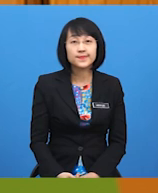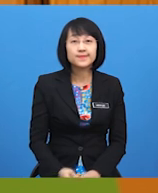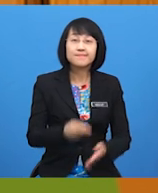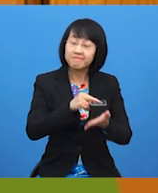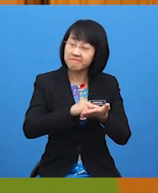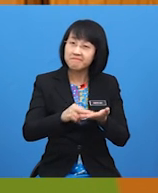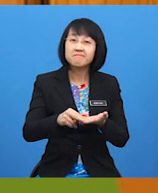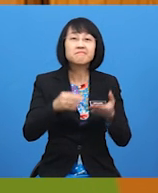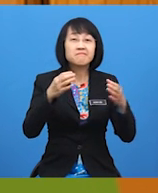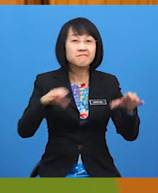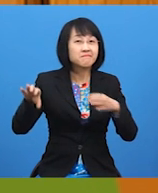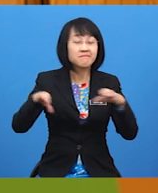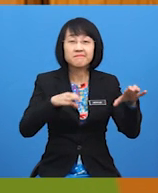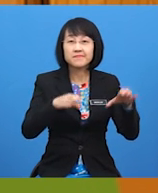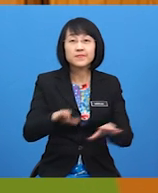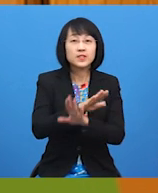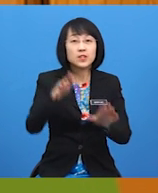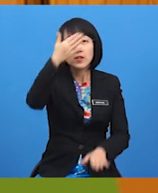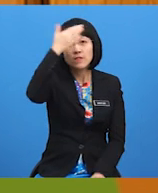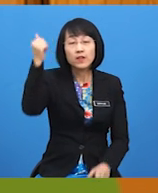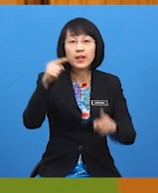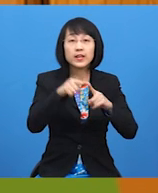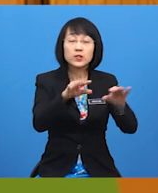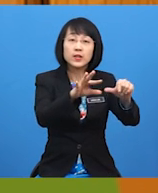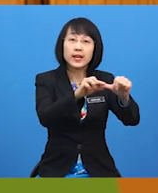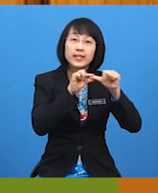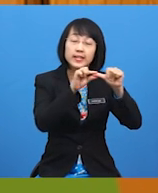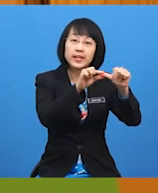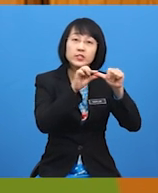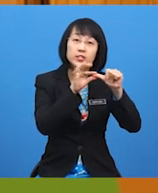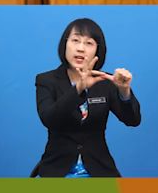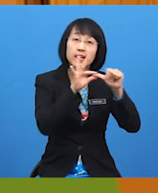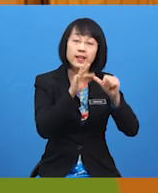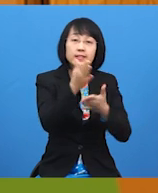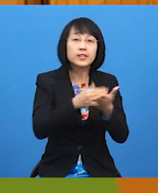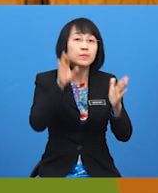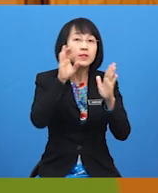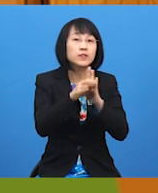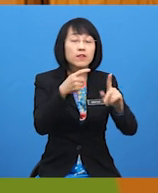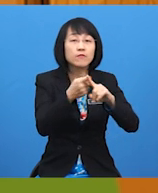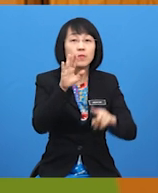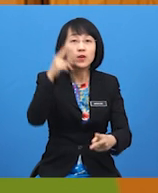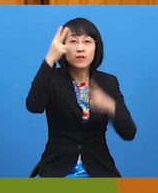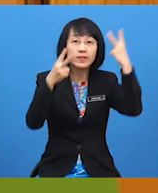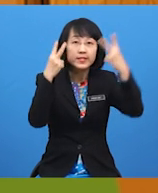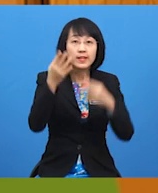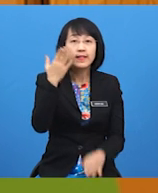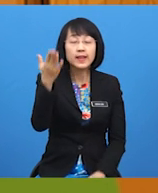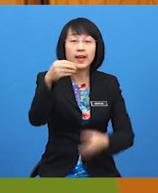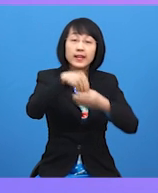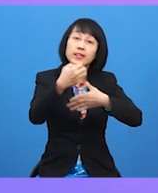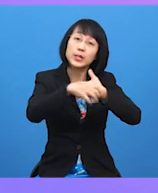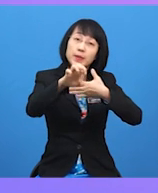Nicely done. Don't forget to attach some pictures from your visit there in the email. Yeah.